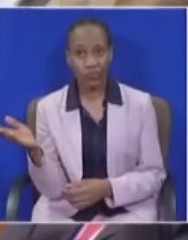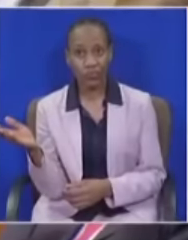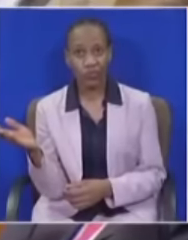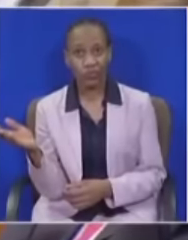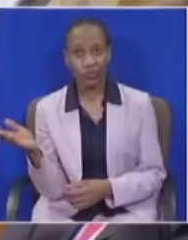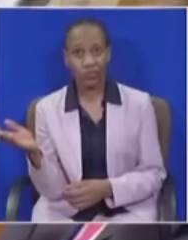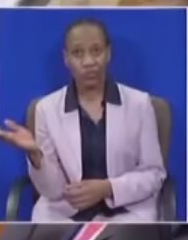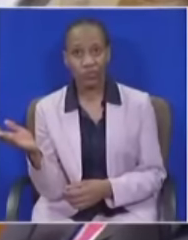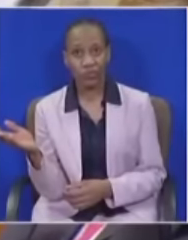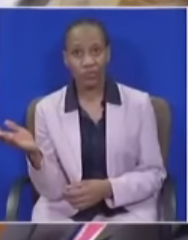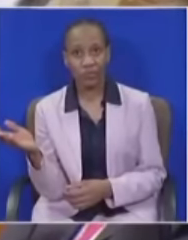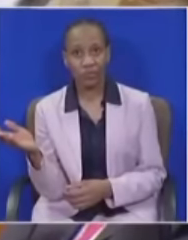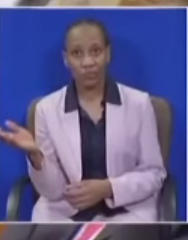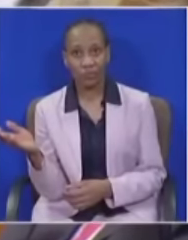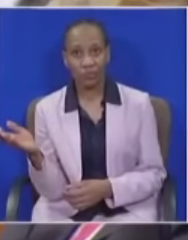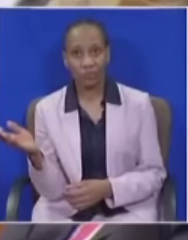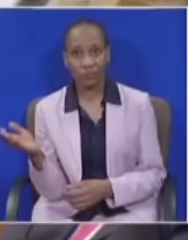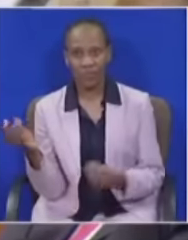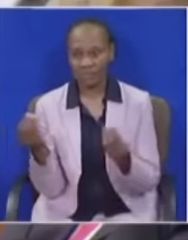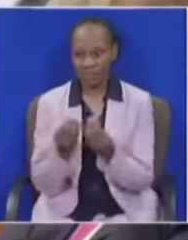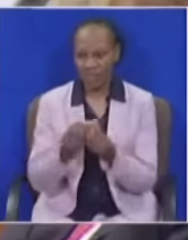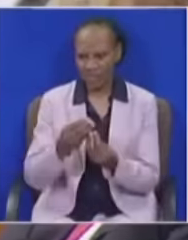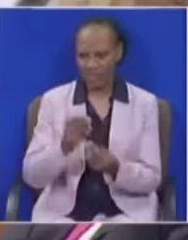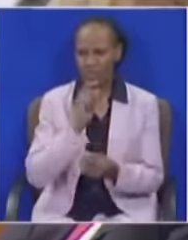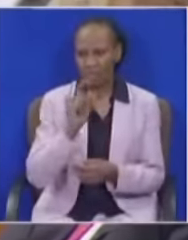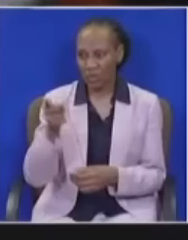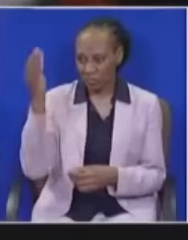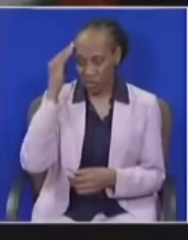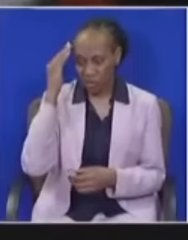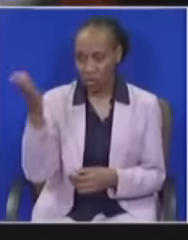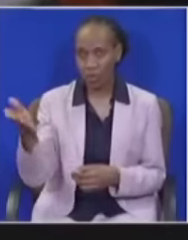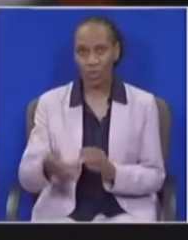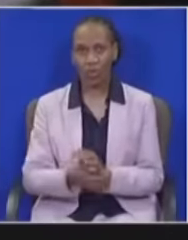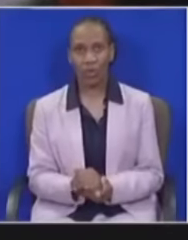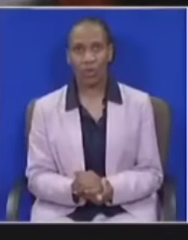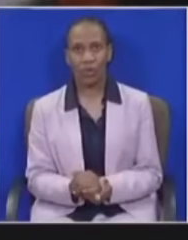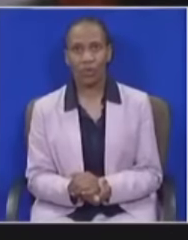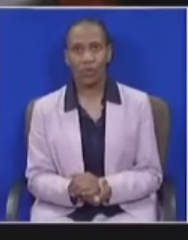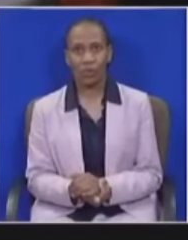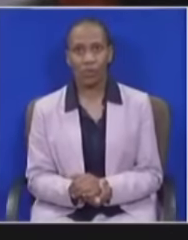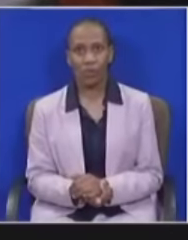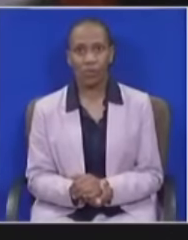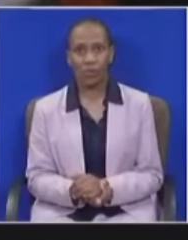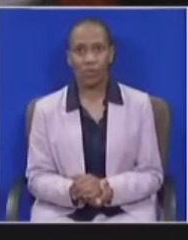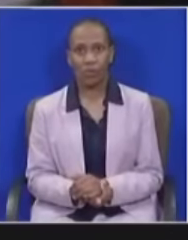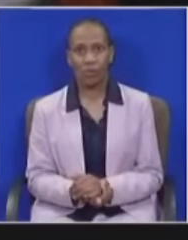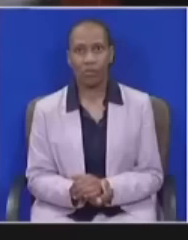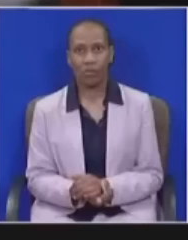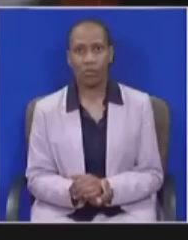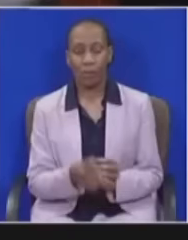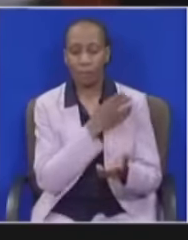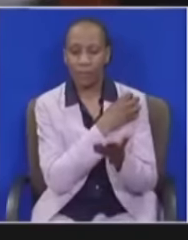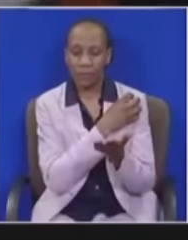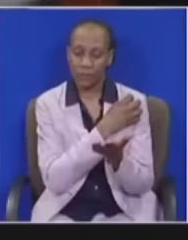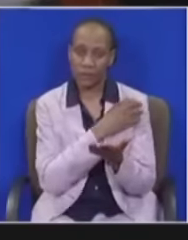Is the enthusiasm on? I, Honorable Minister, you can't say that. You have to withdraw that. Honorable Minister,